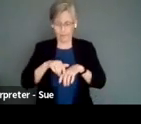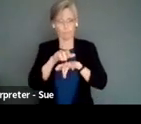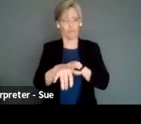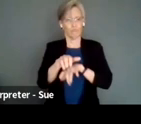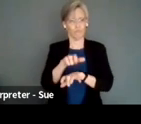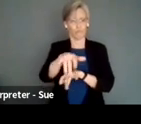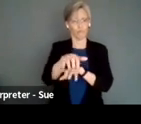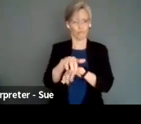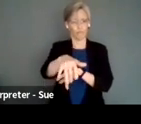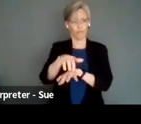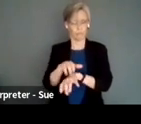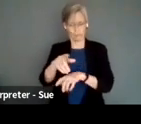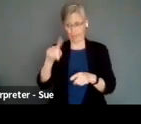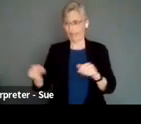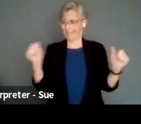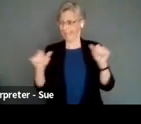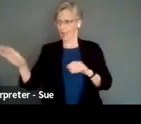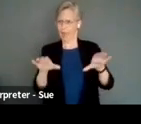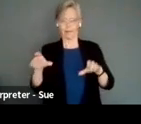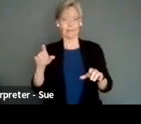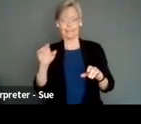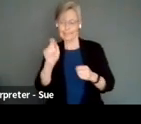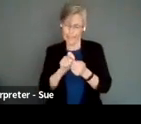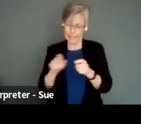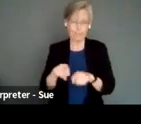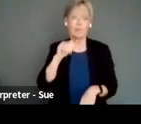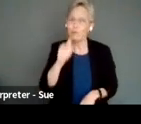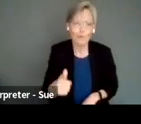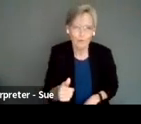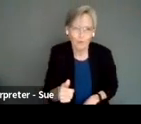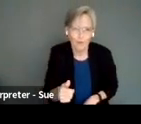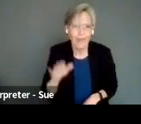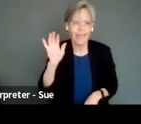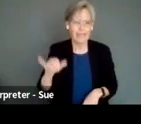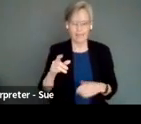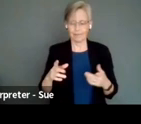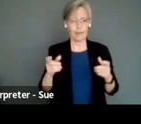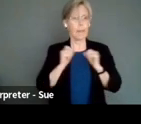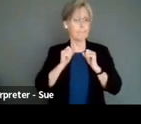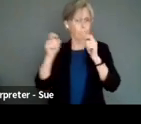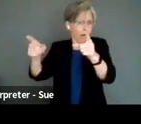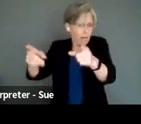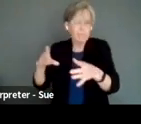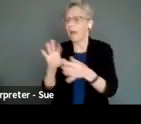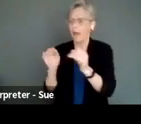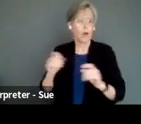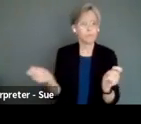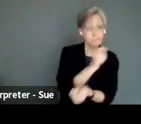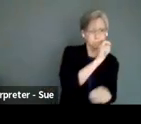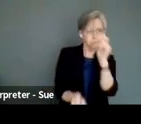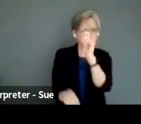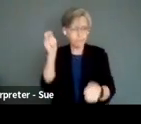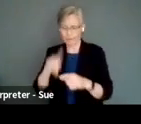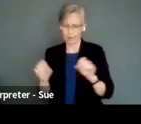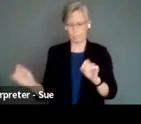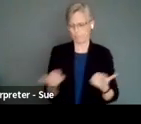know, a theater performance is never the same twice. So this is how you can actually get the improv moments and you can get the actual accuracy of